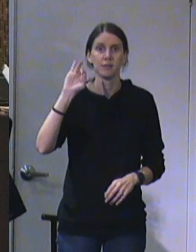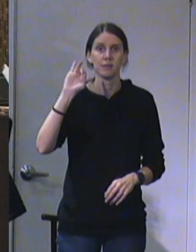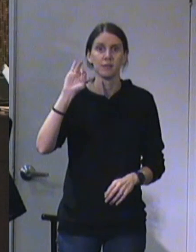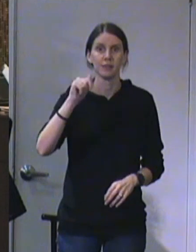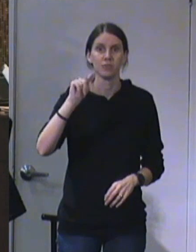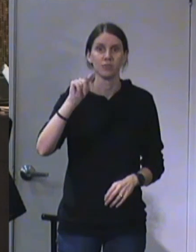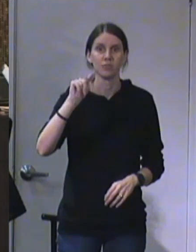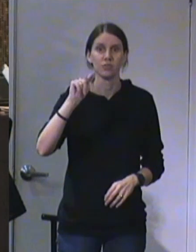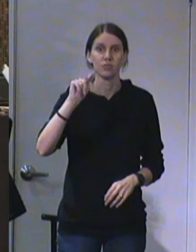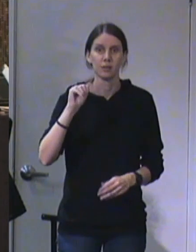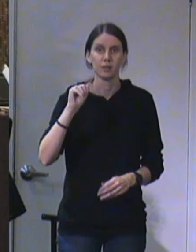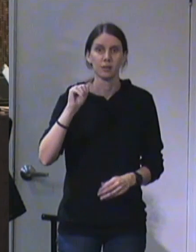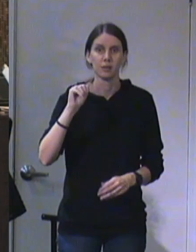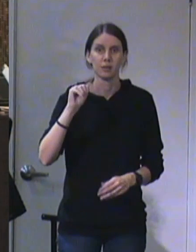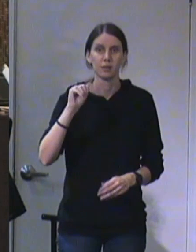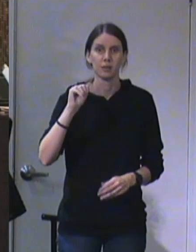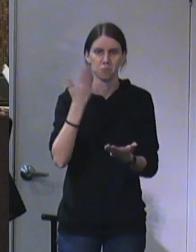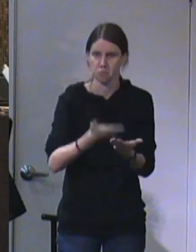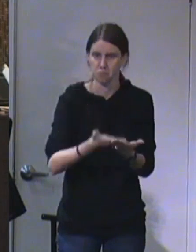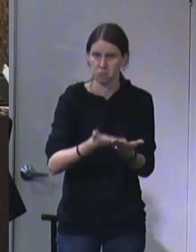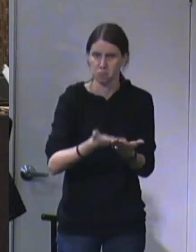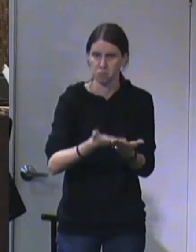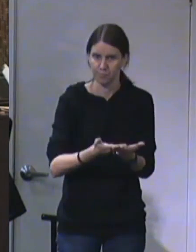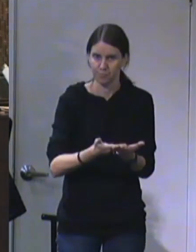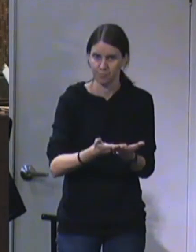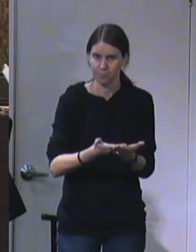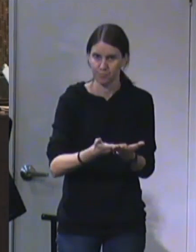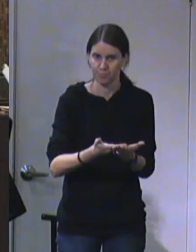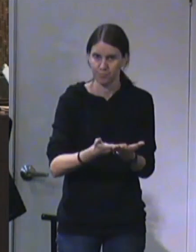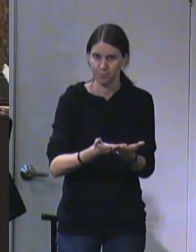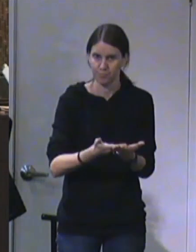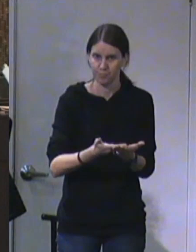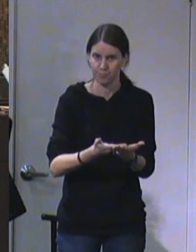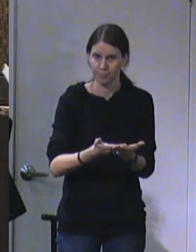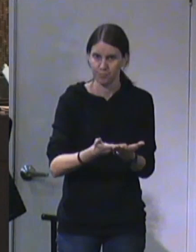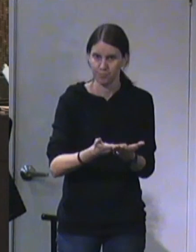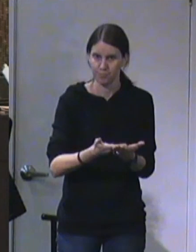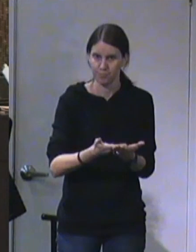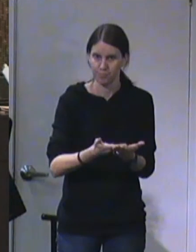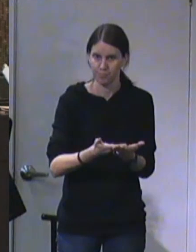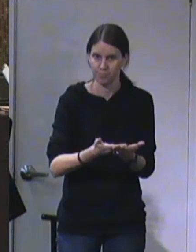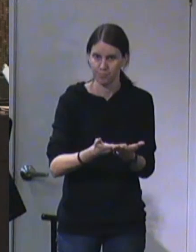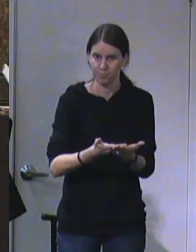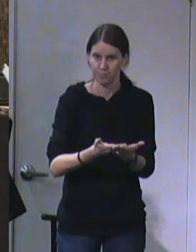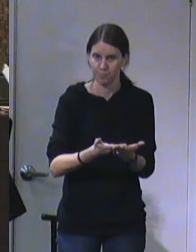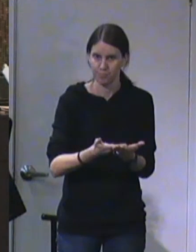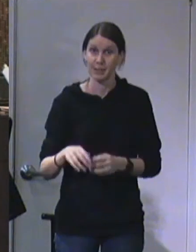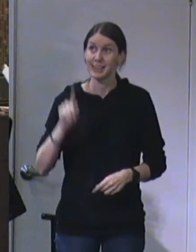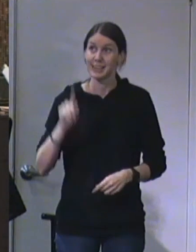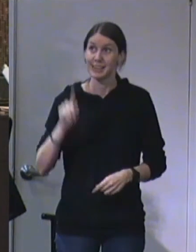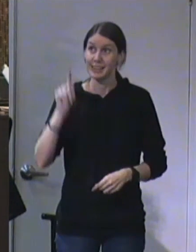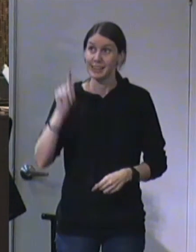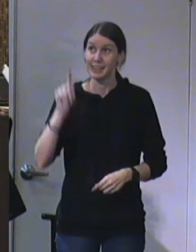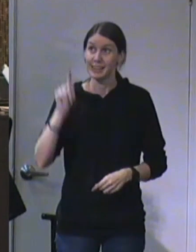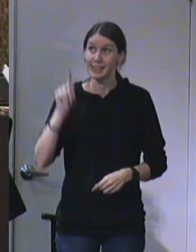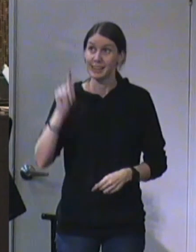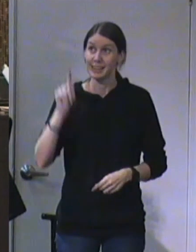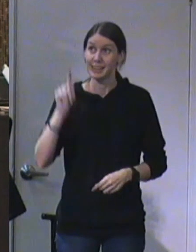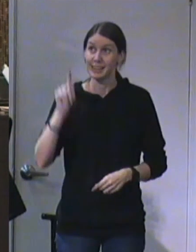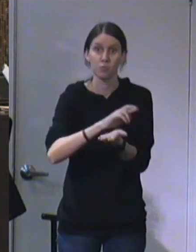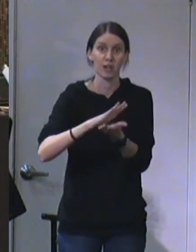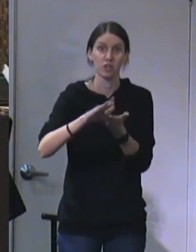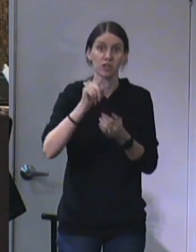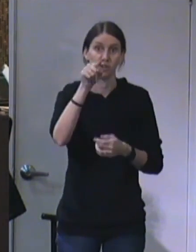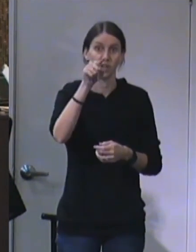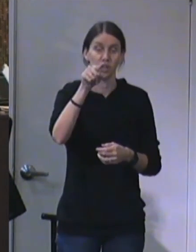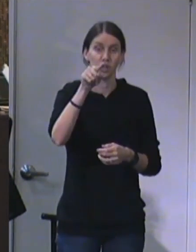my righteousness. Remember yours are like filthy rags? Mine's perfect. And I'm going to put my righteousness on your account in